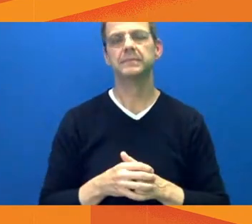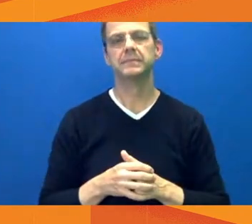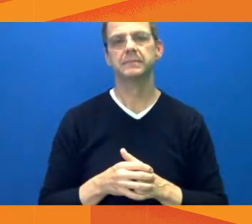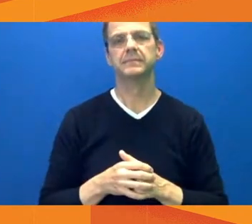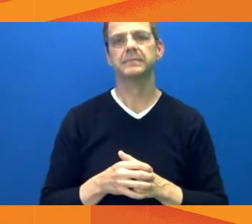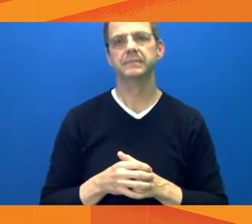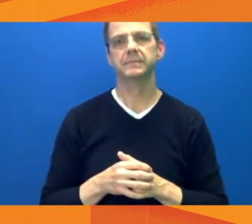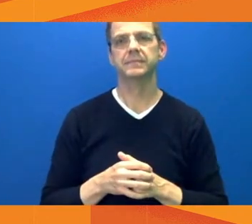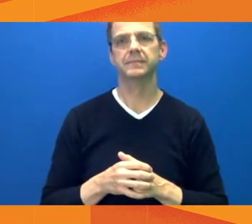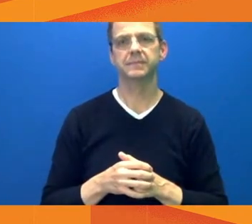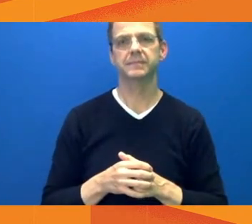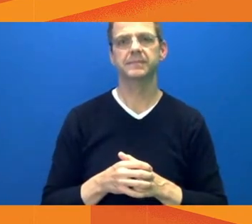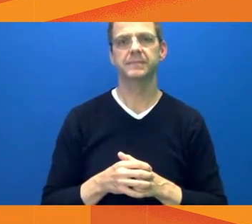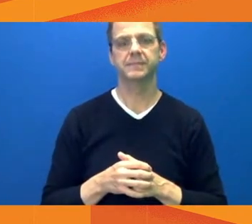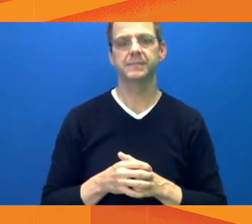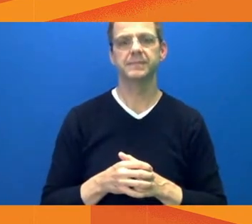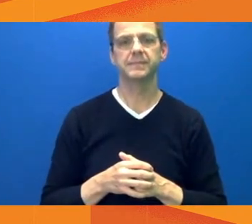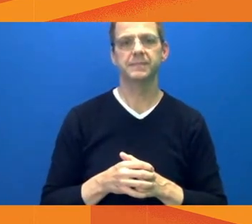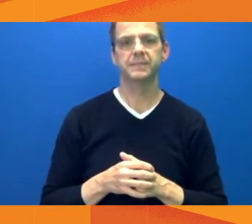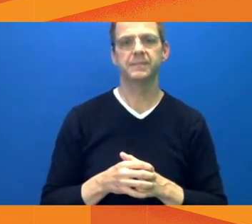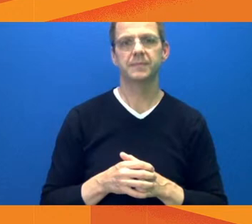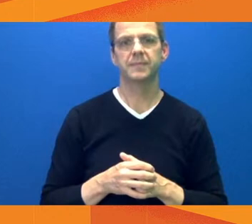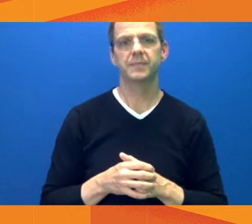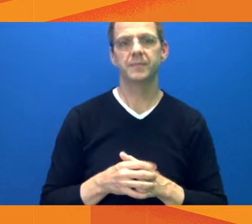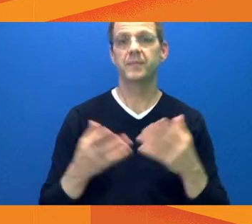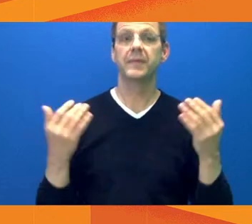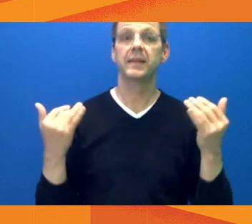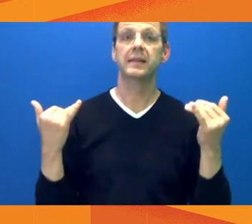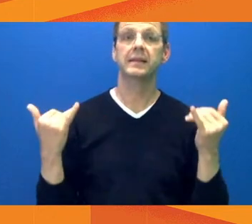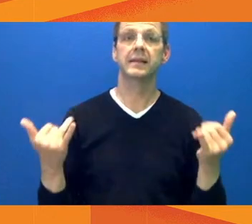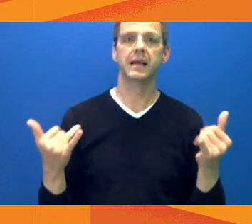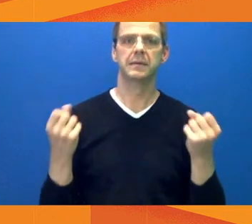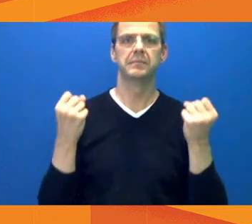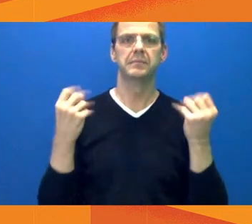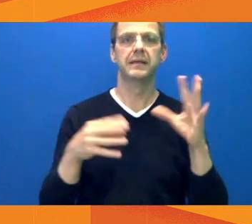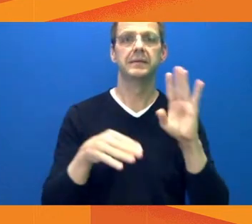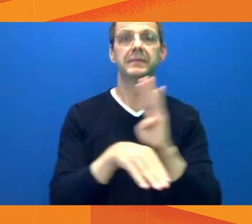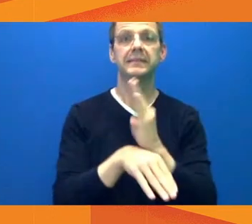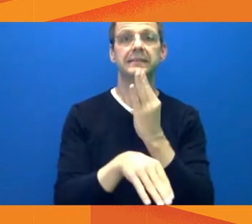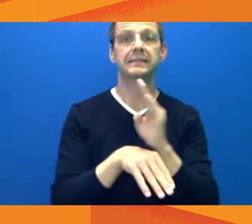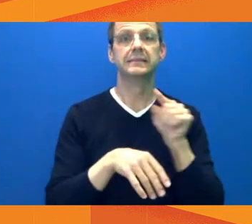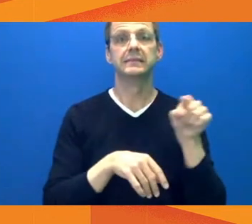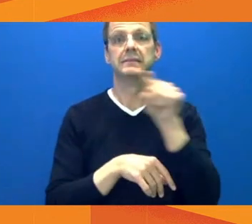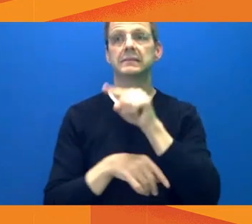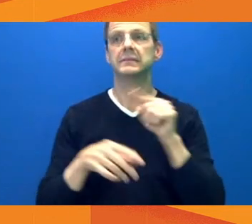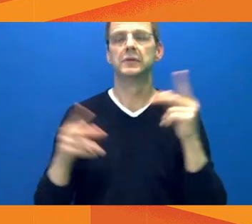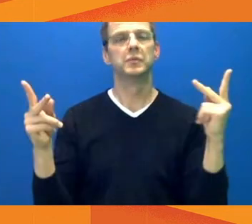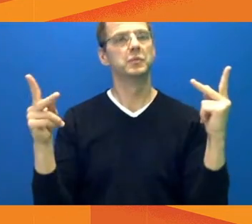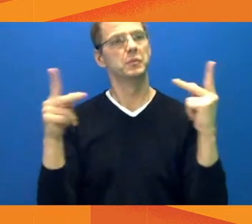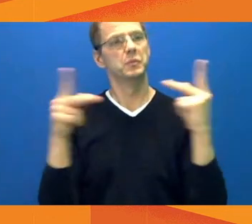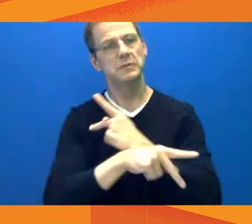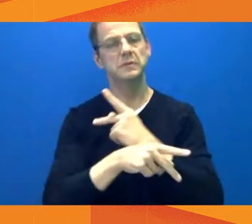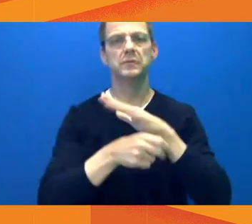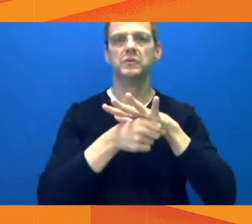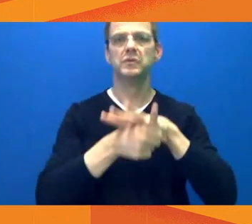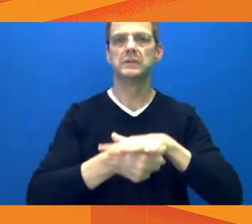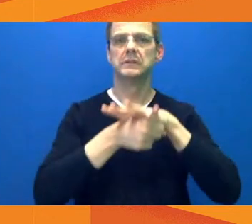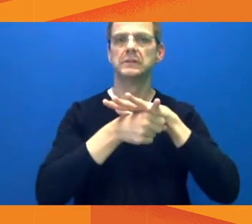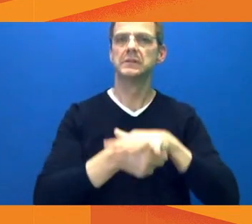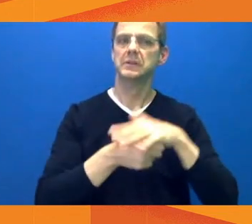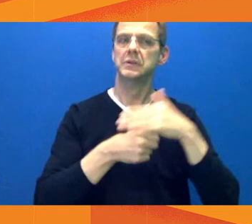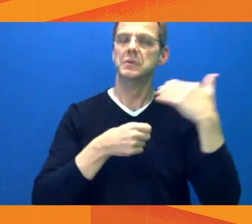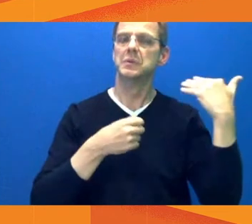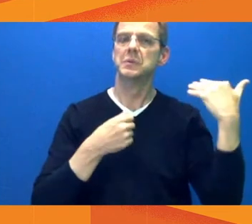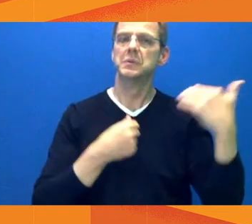entrepreneurs are under a tremendous amount of stress right now, and it is frustrating and costly to have to deal with these cycles of opening and